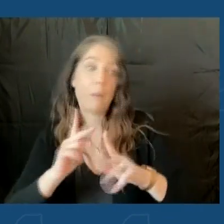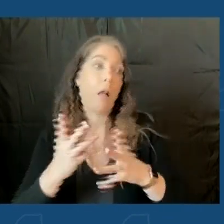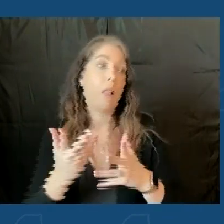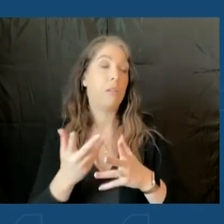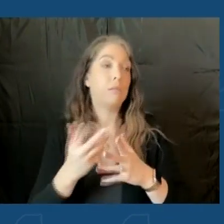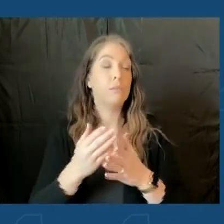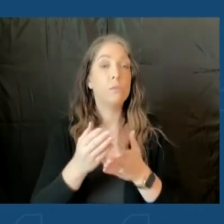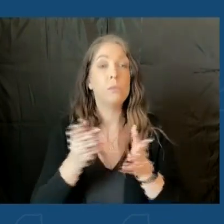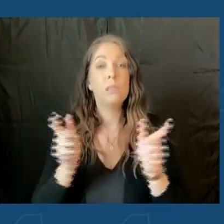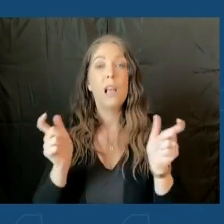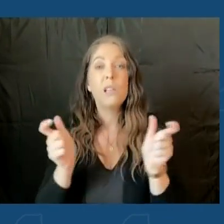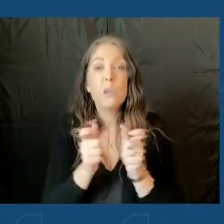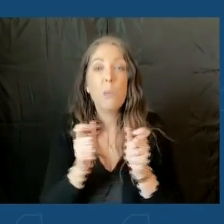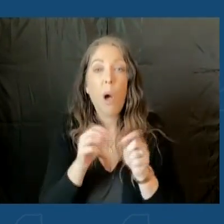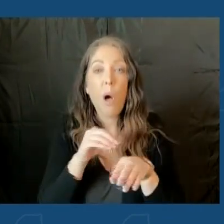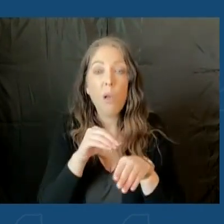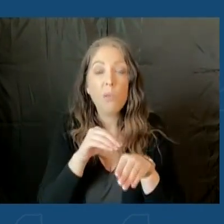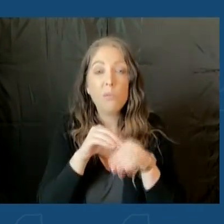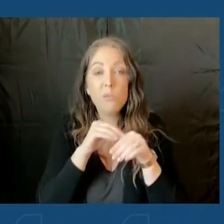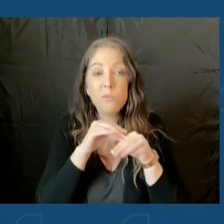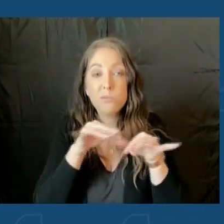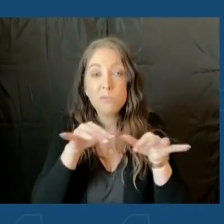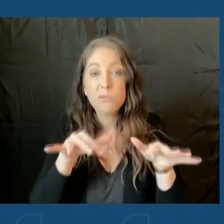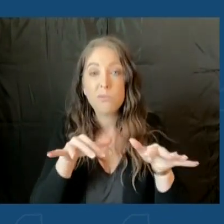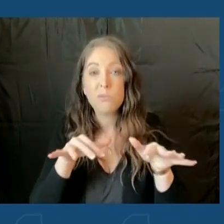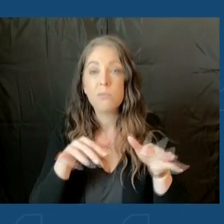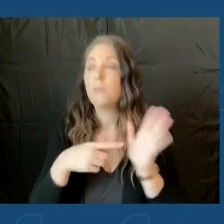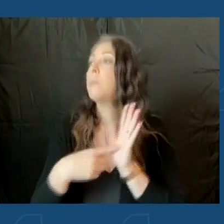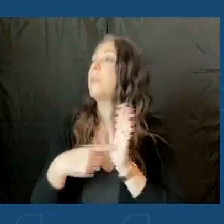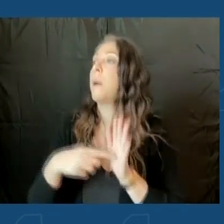here, for example, in 2003 with the prairie dog